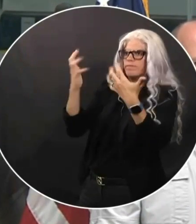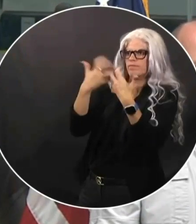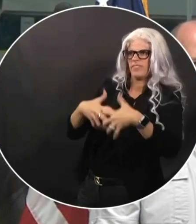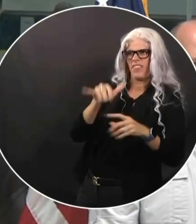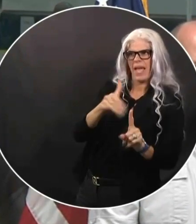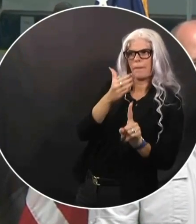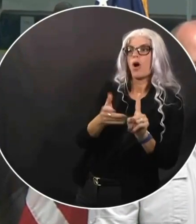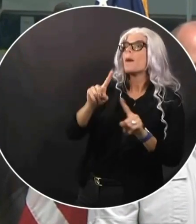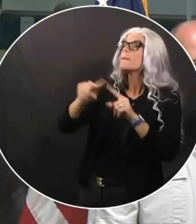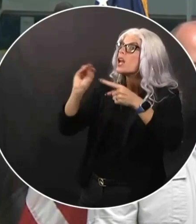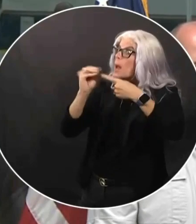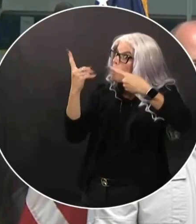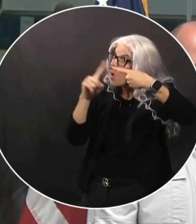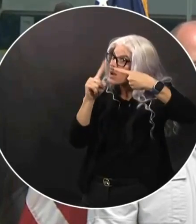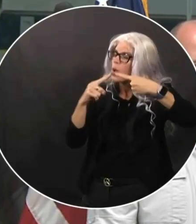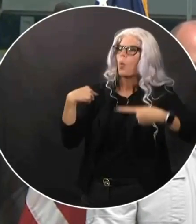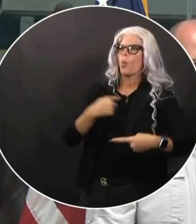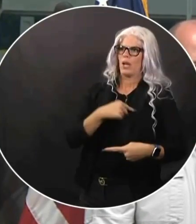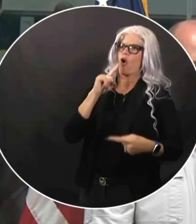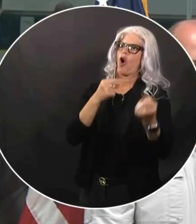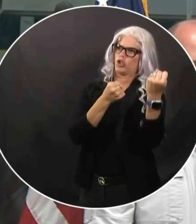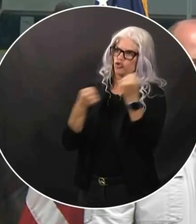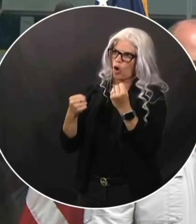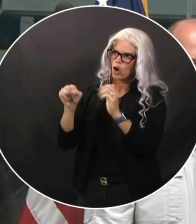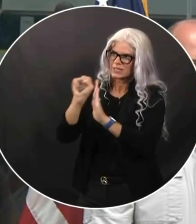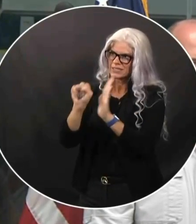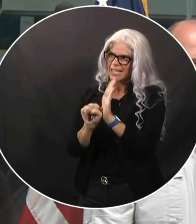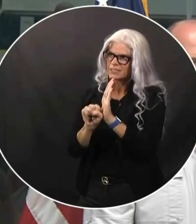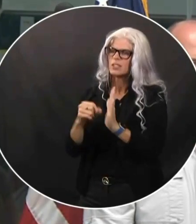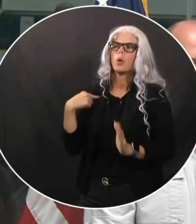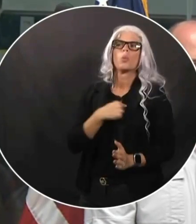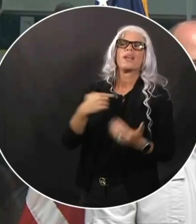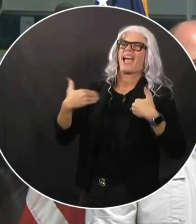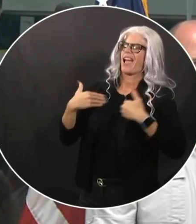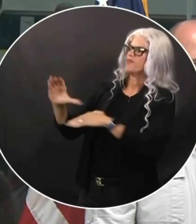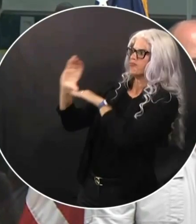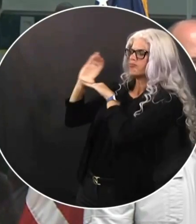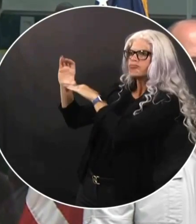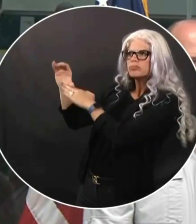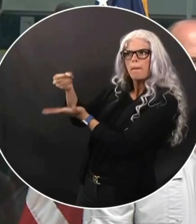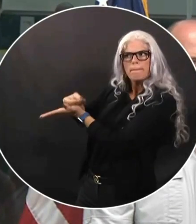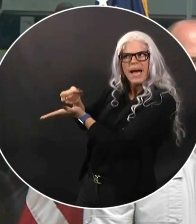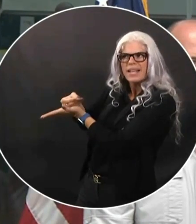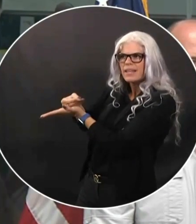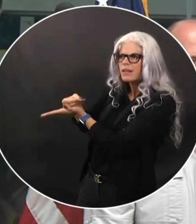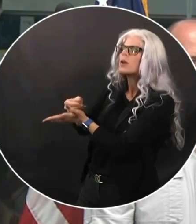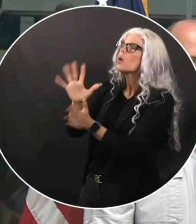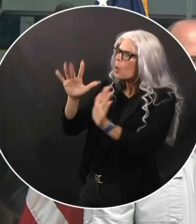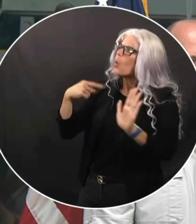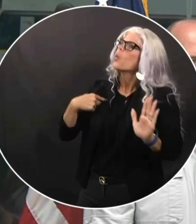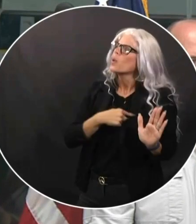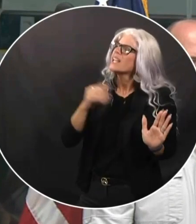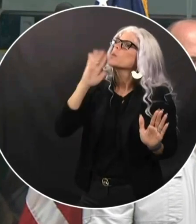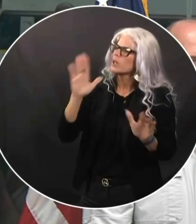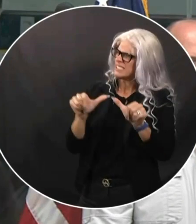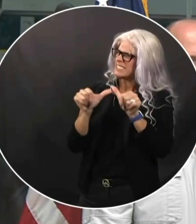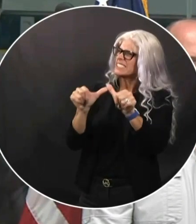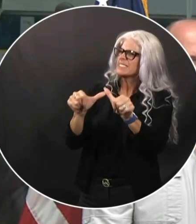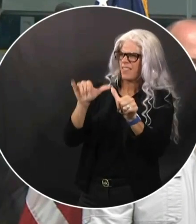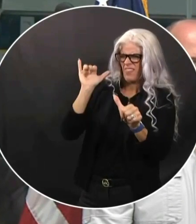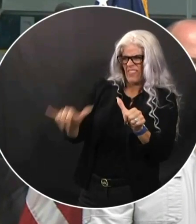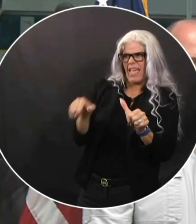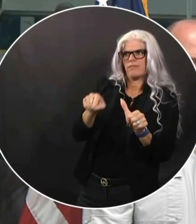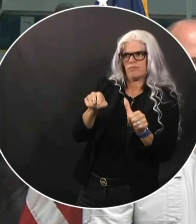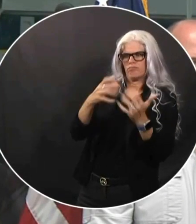state. We've got a huge amount of financial wherewithal right now. So we'll be able to to get through it. But if you're